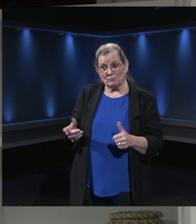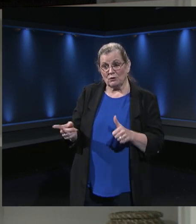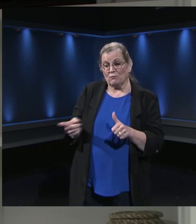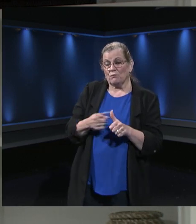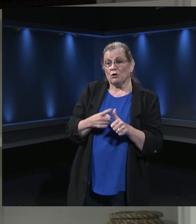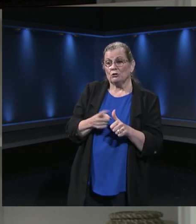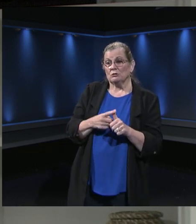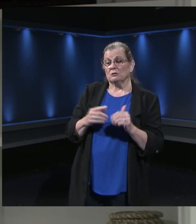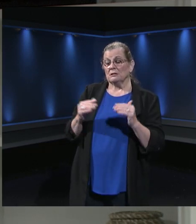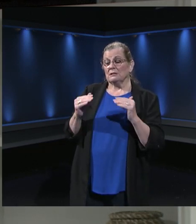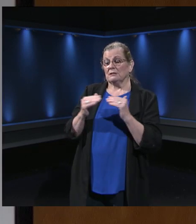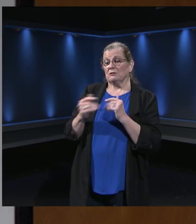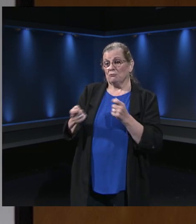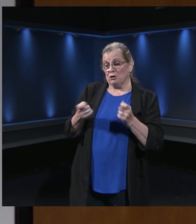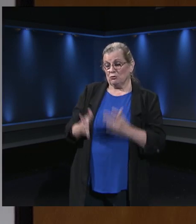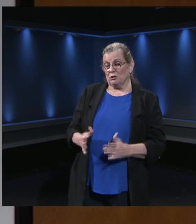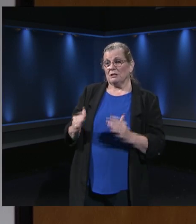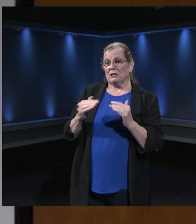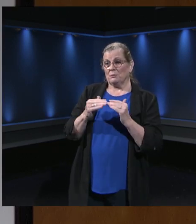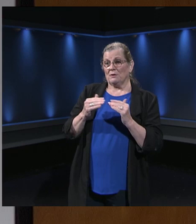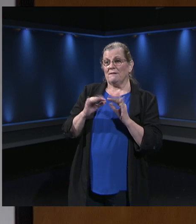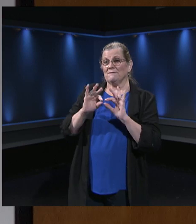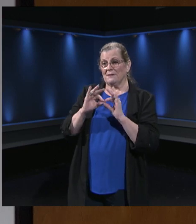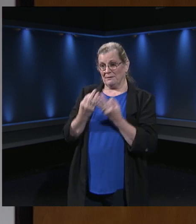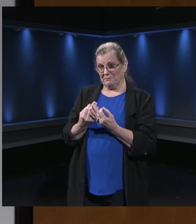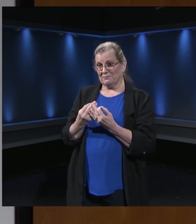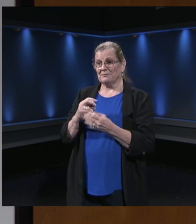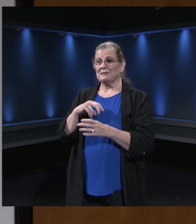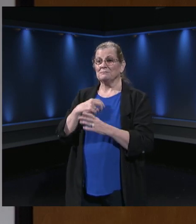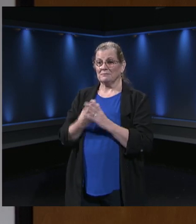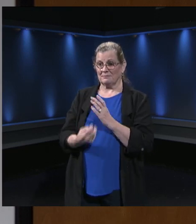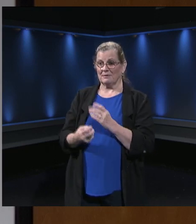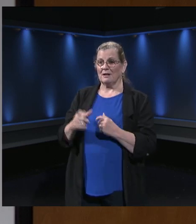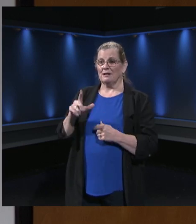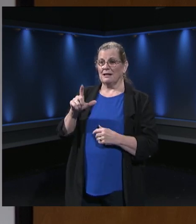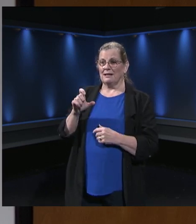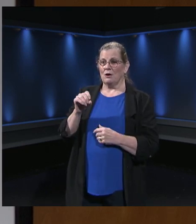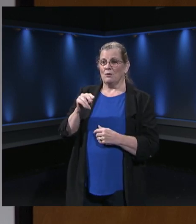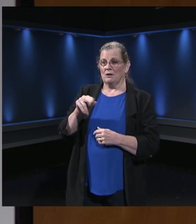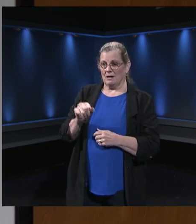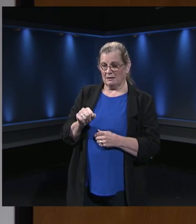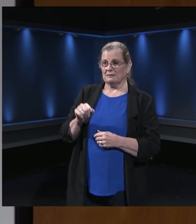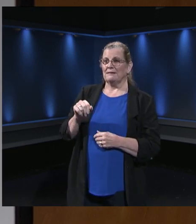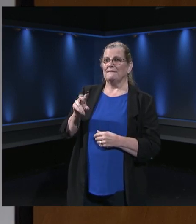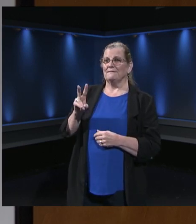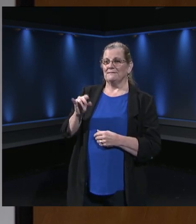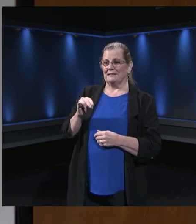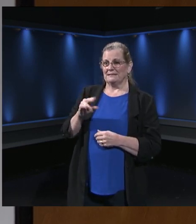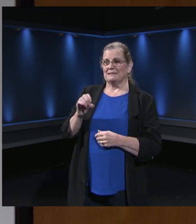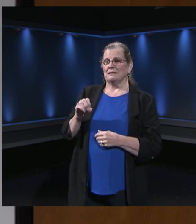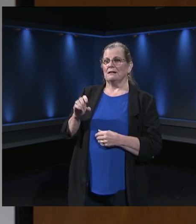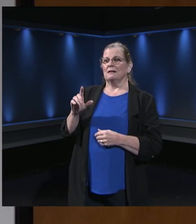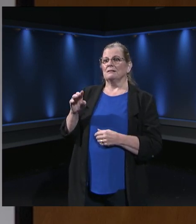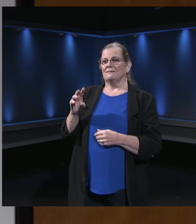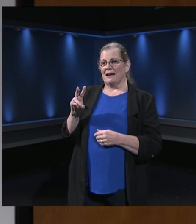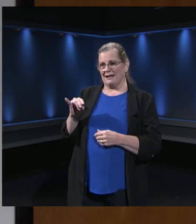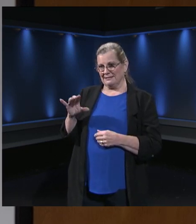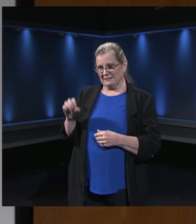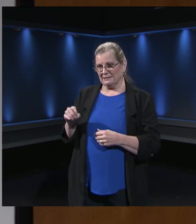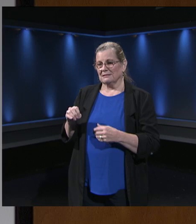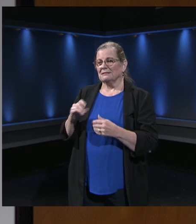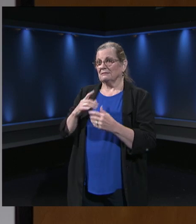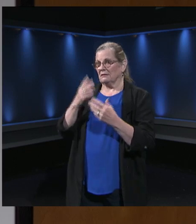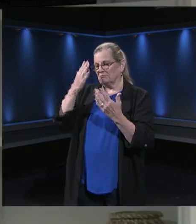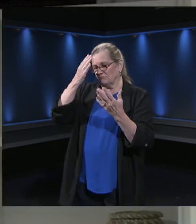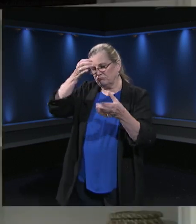Family Engagement, Leona Smith Vance. We're delighted to have her here. She's got a lot of resources to share with you that she has available to